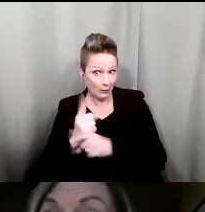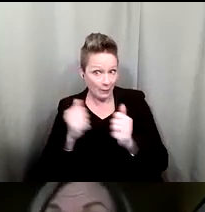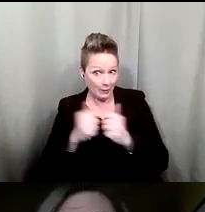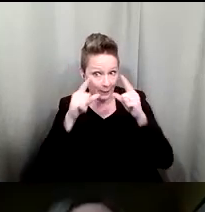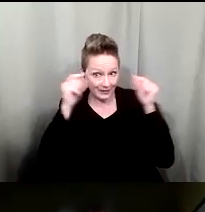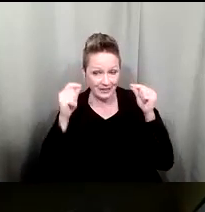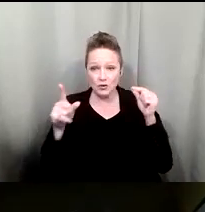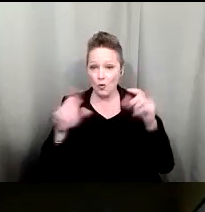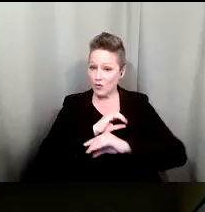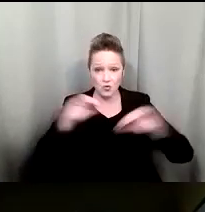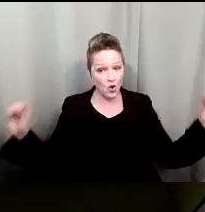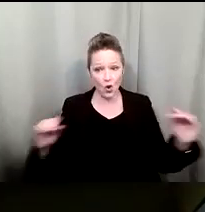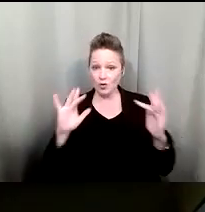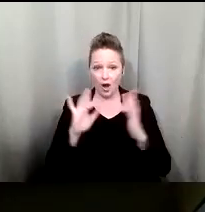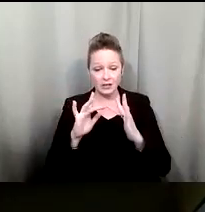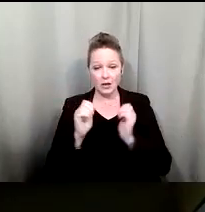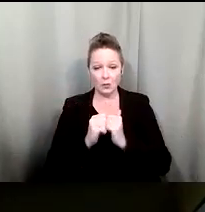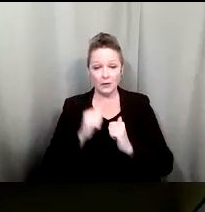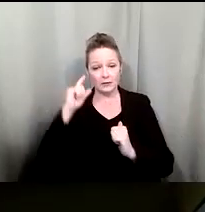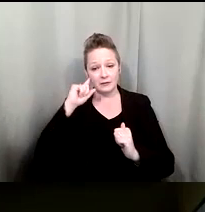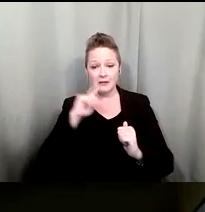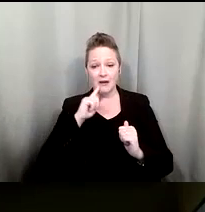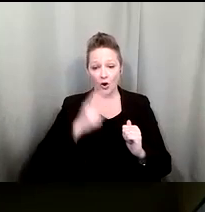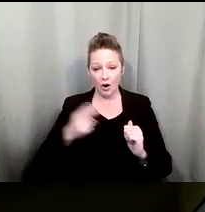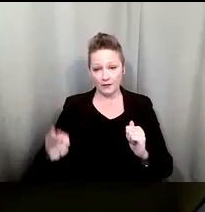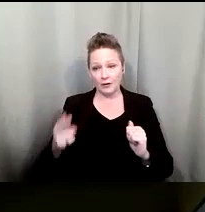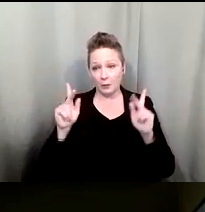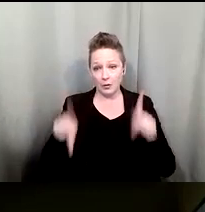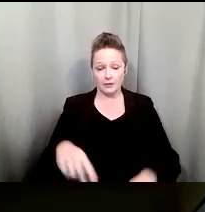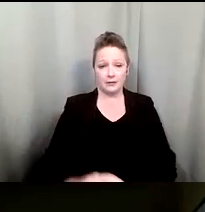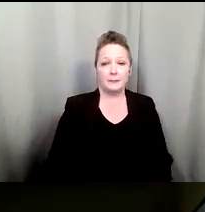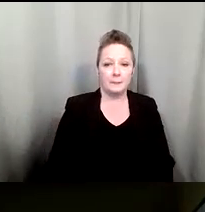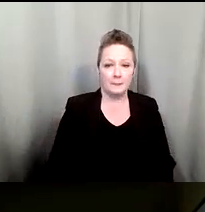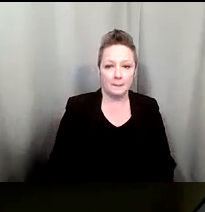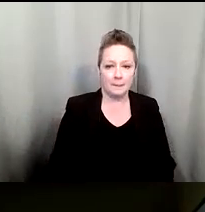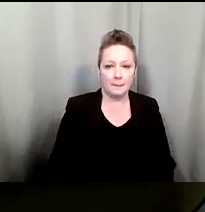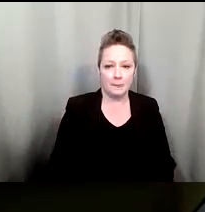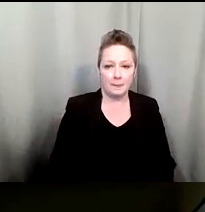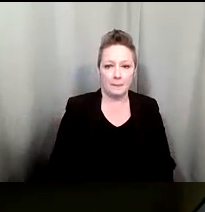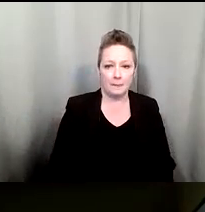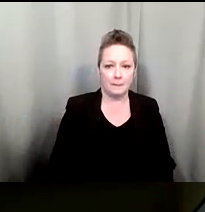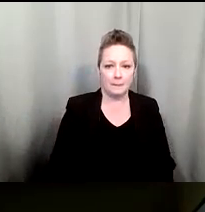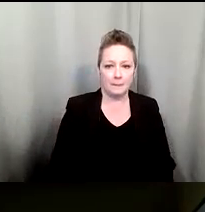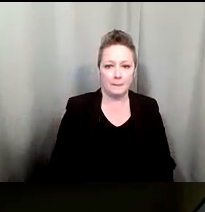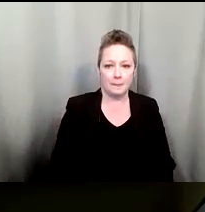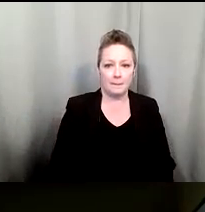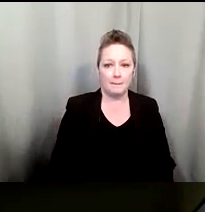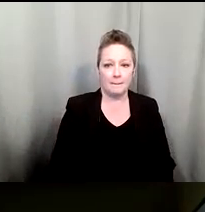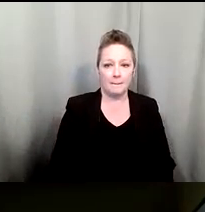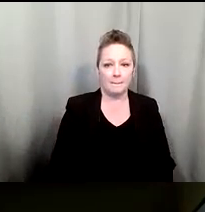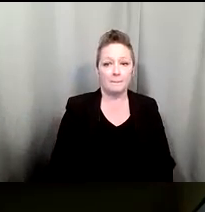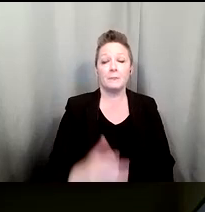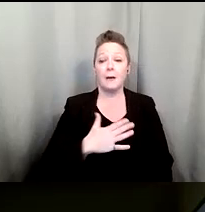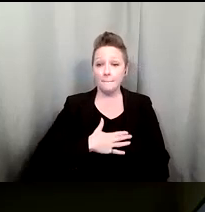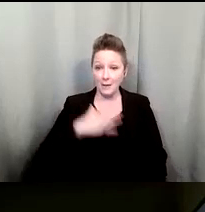have not had any contact with the deaf or hard of hearing person my guess is soon if it hasn't happened yet